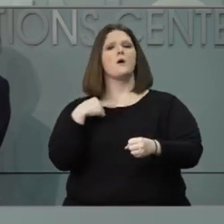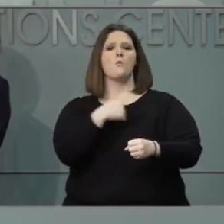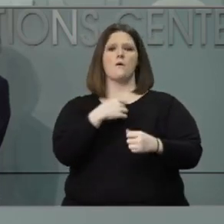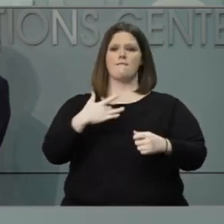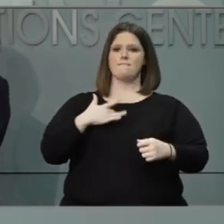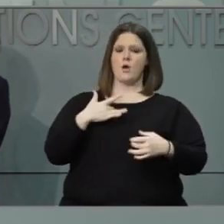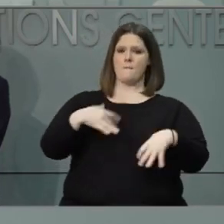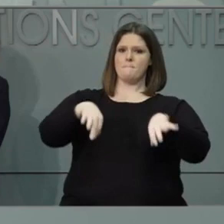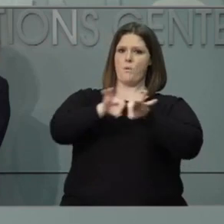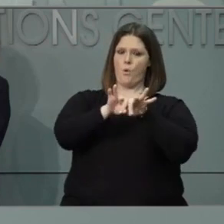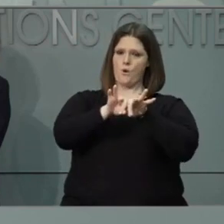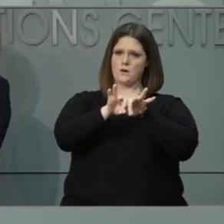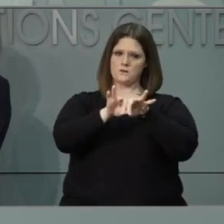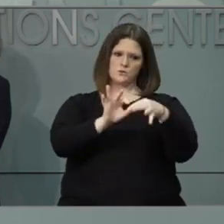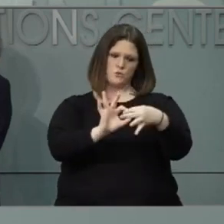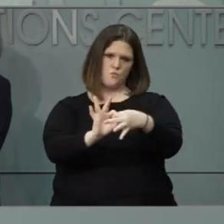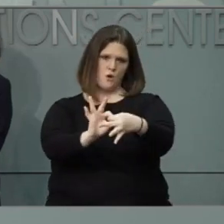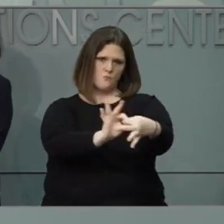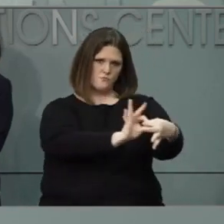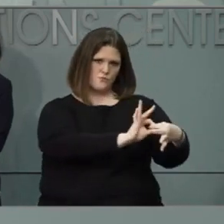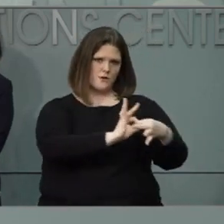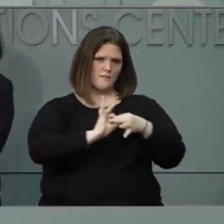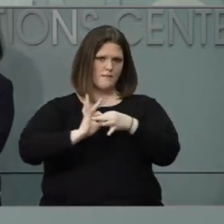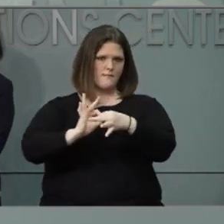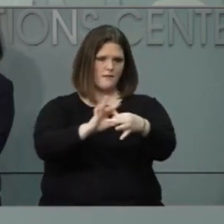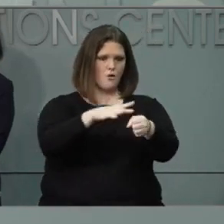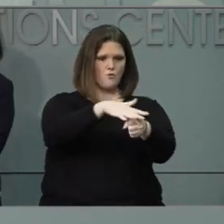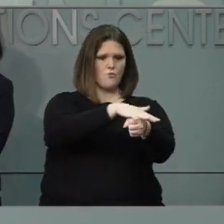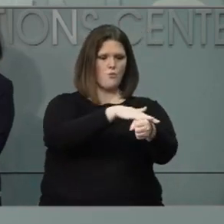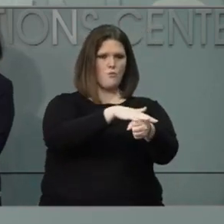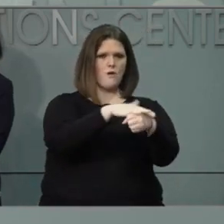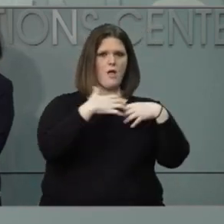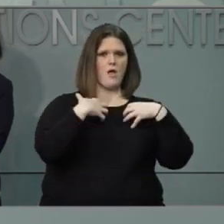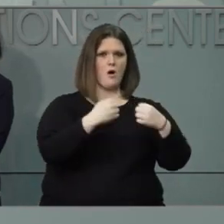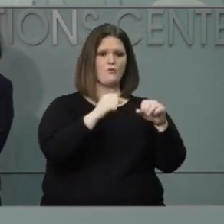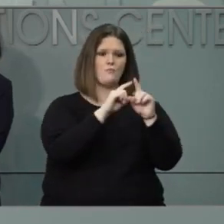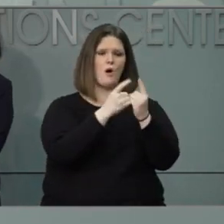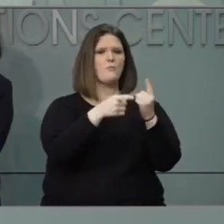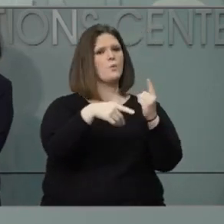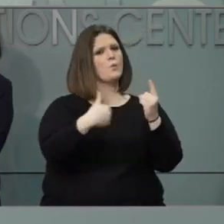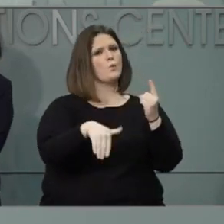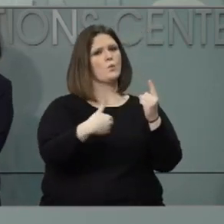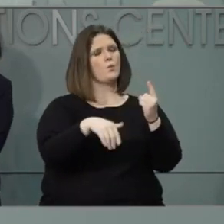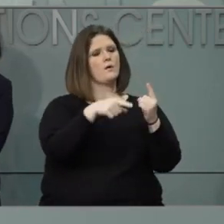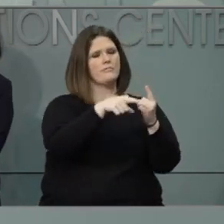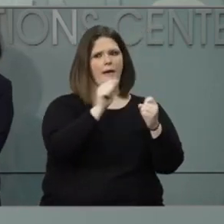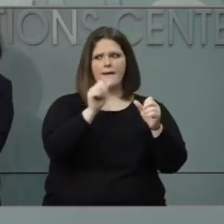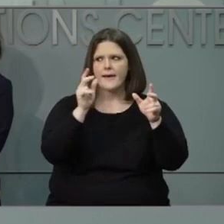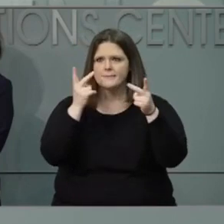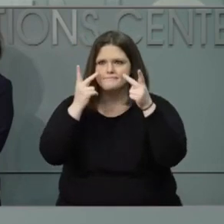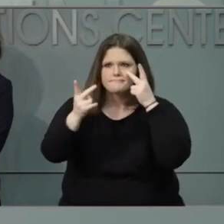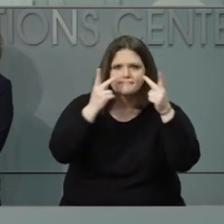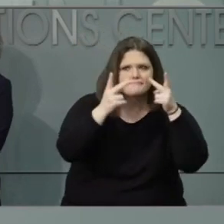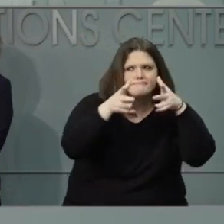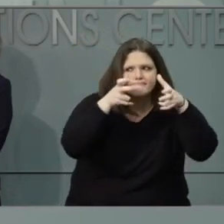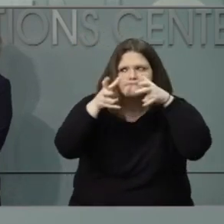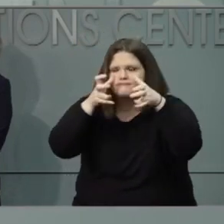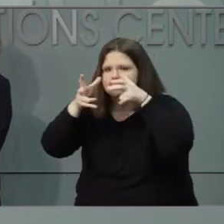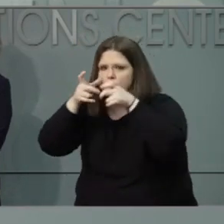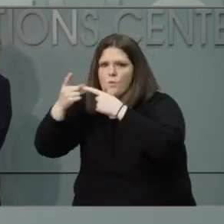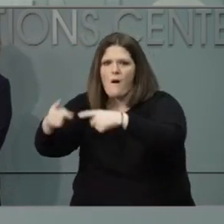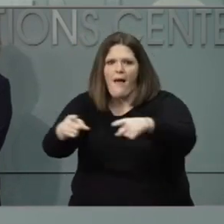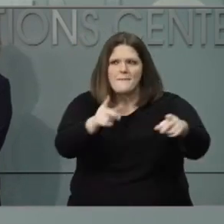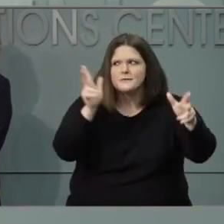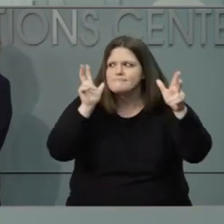to do that in coordination with our local health departments. They are a really critical partner. They're our eyes and ears on the ground. They're the people on the ground